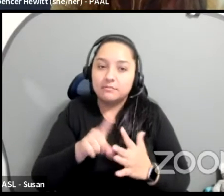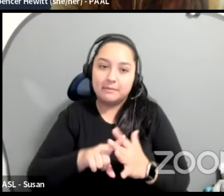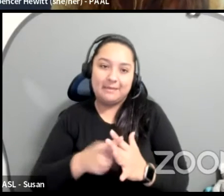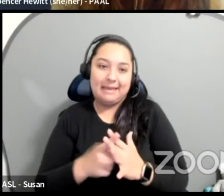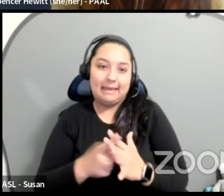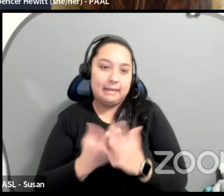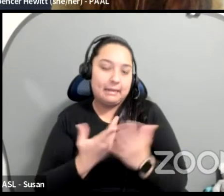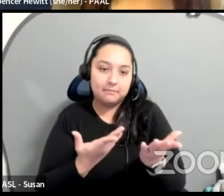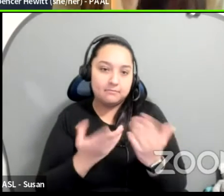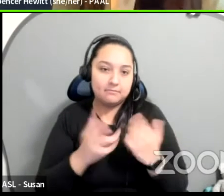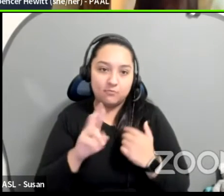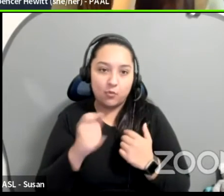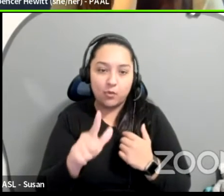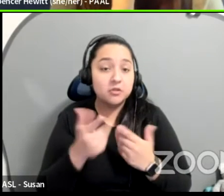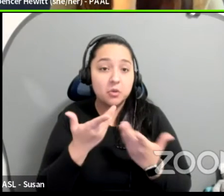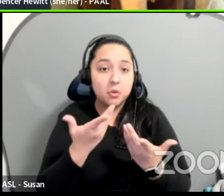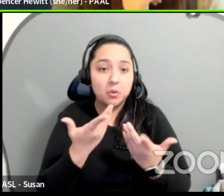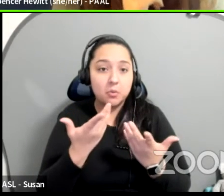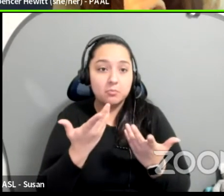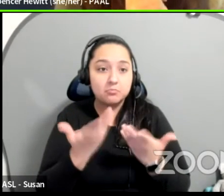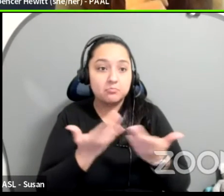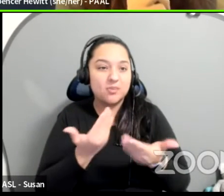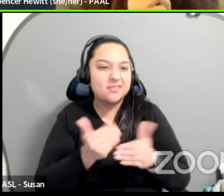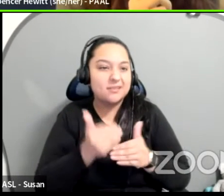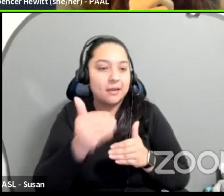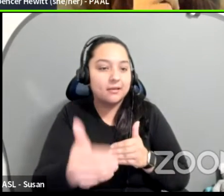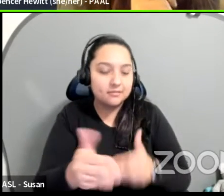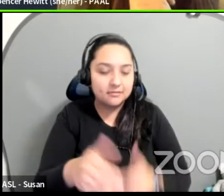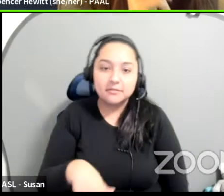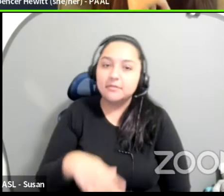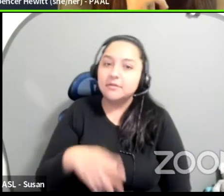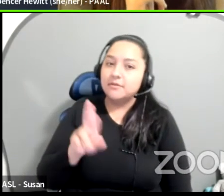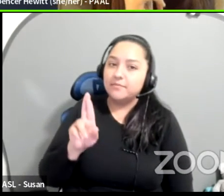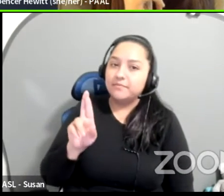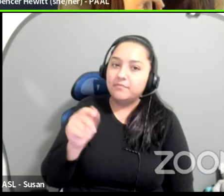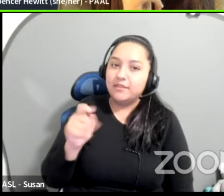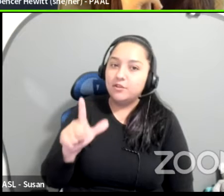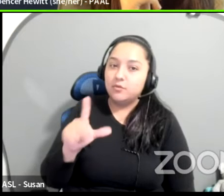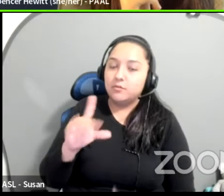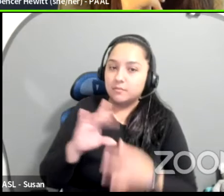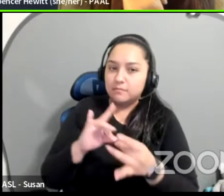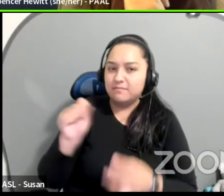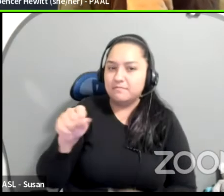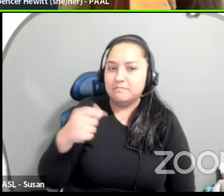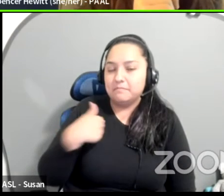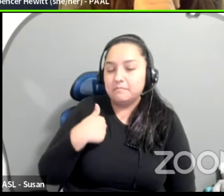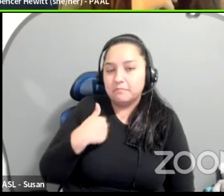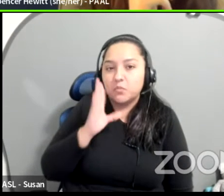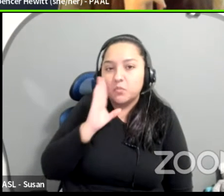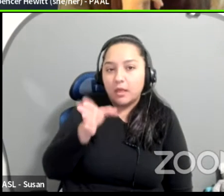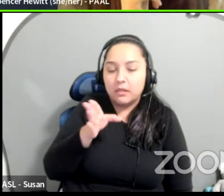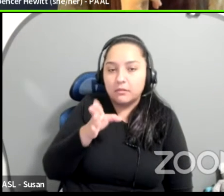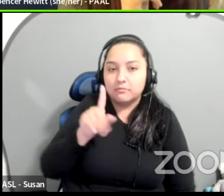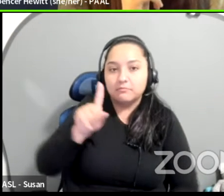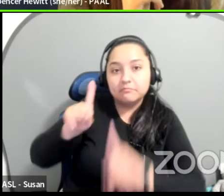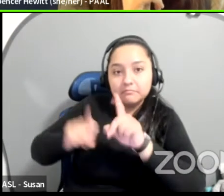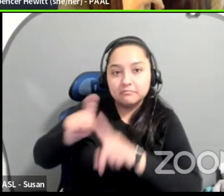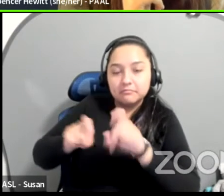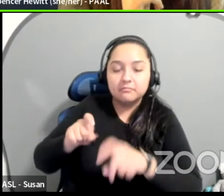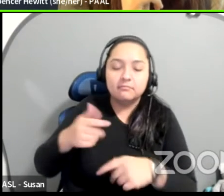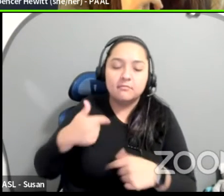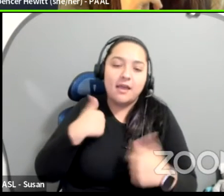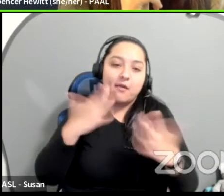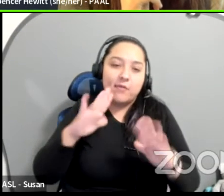go from here? Yeah, I'm going to start with my questions, um, that, you know, I kind of know the answer to, but, um, I, I